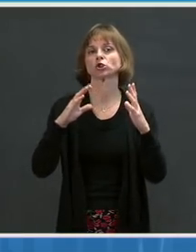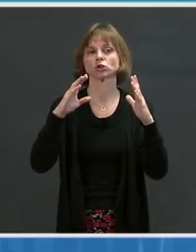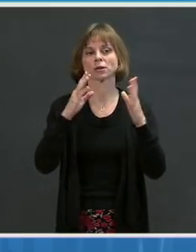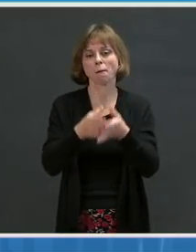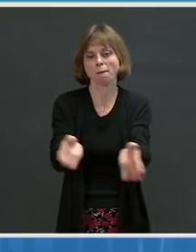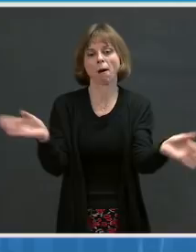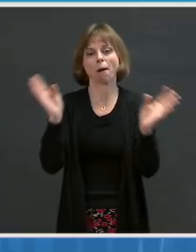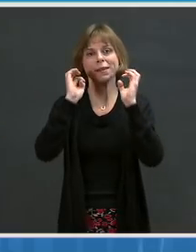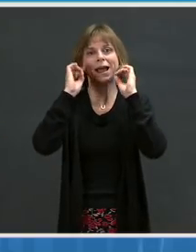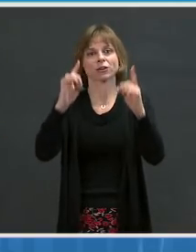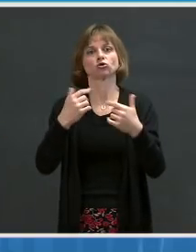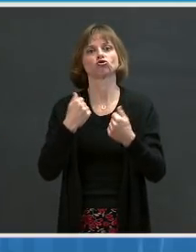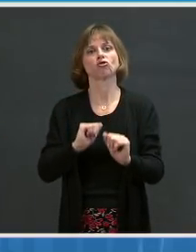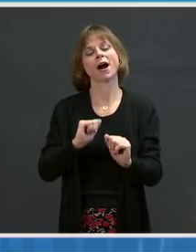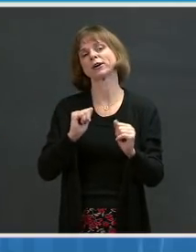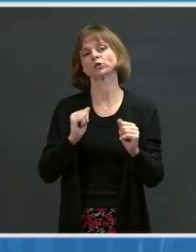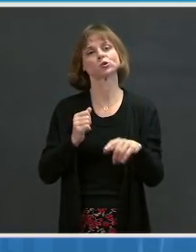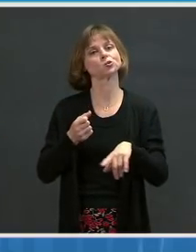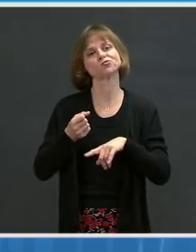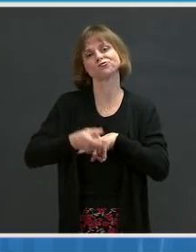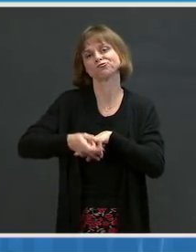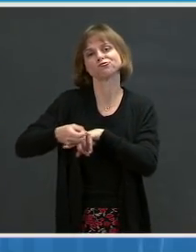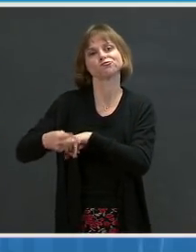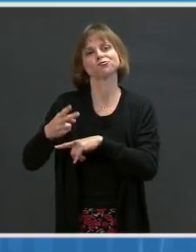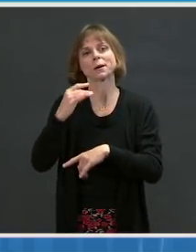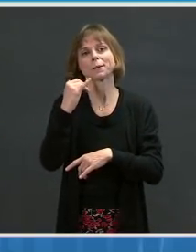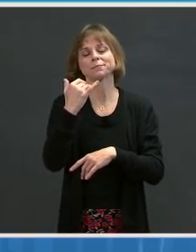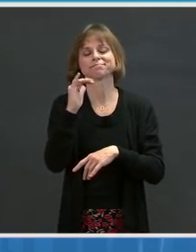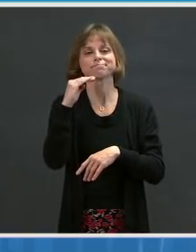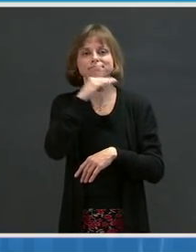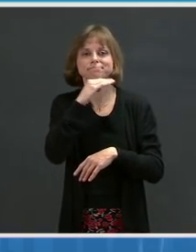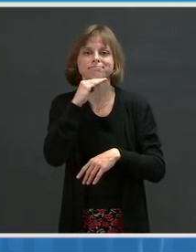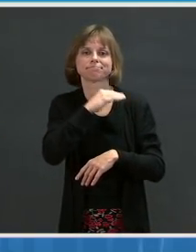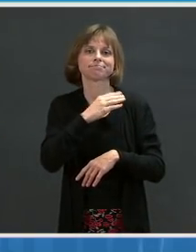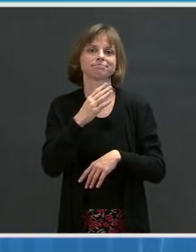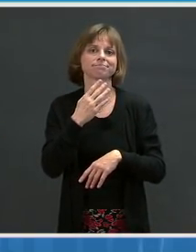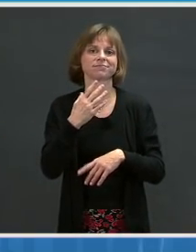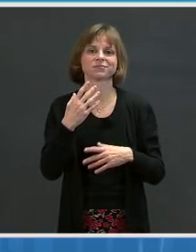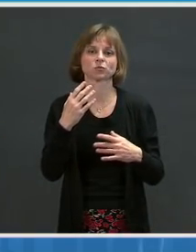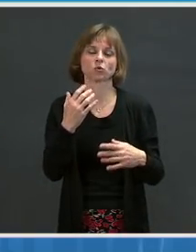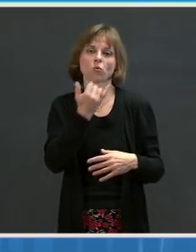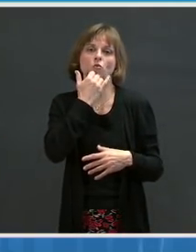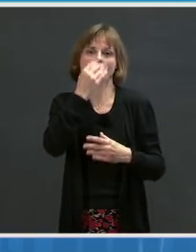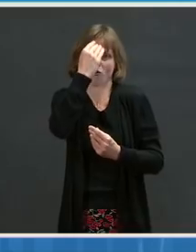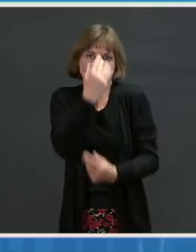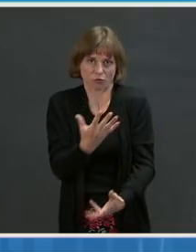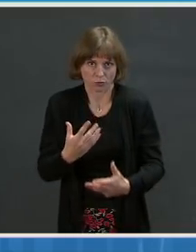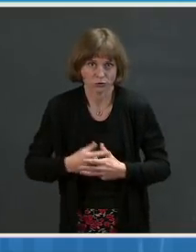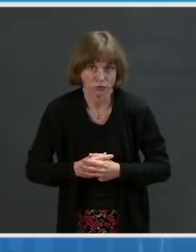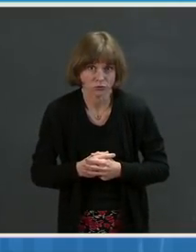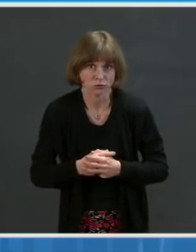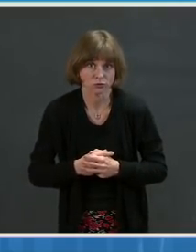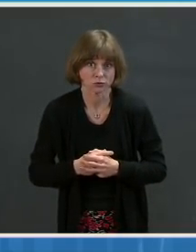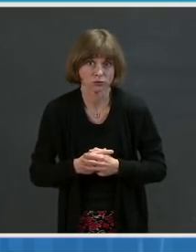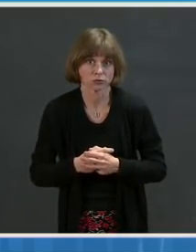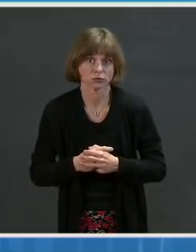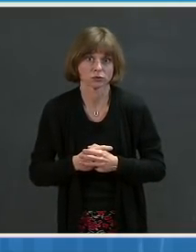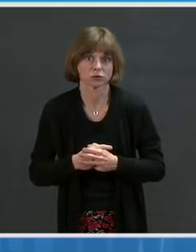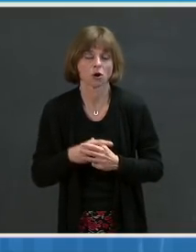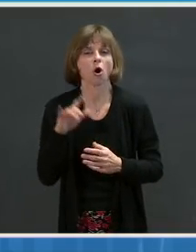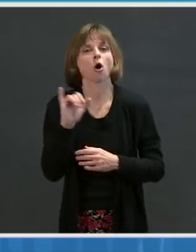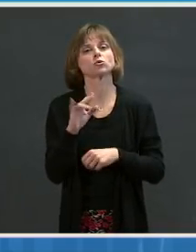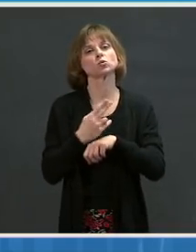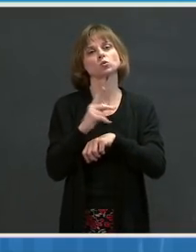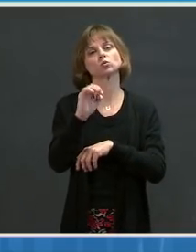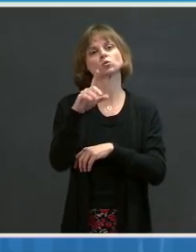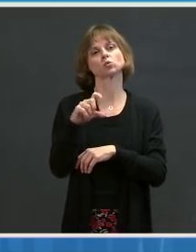myths and disinformation and instill confidence and interest in COVID-19 vaccines, as well as tools and strategies healthcare